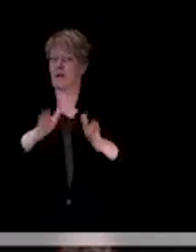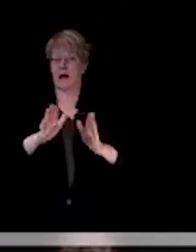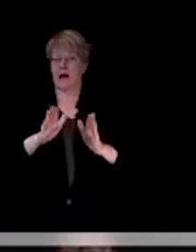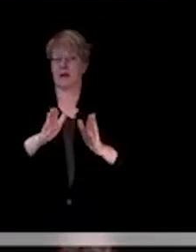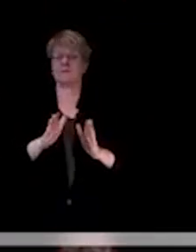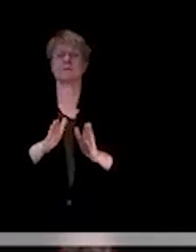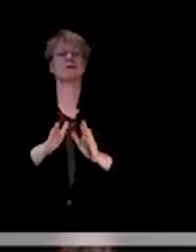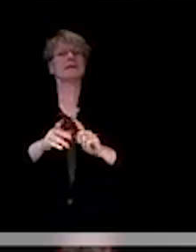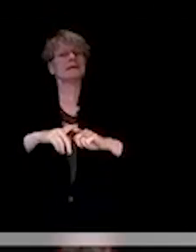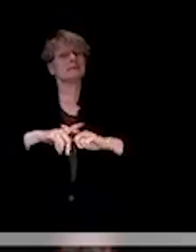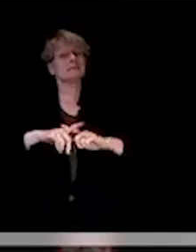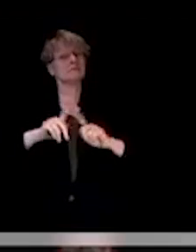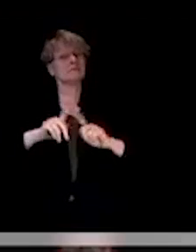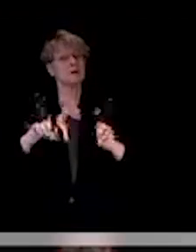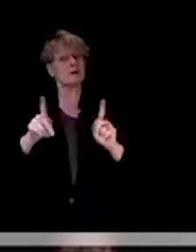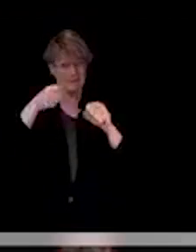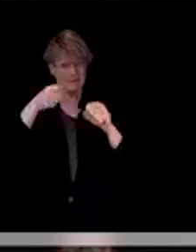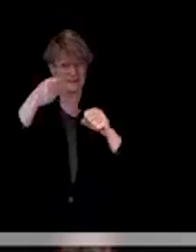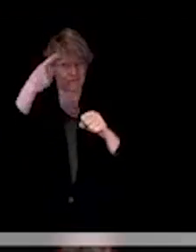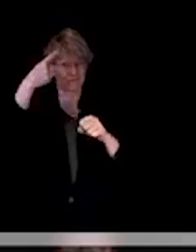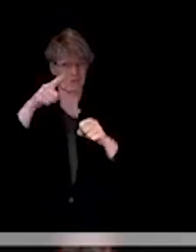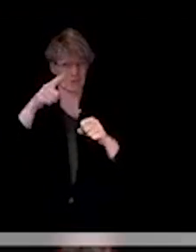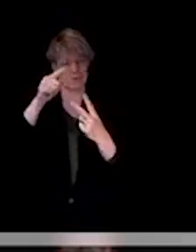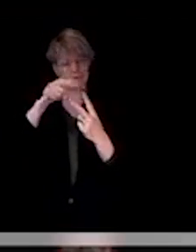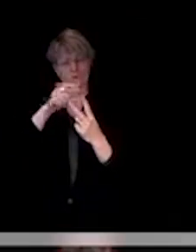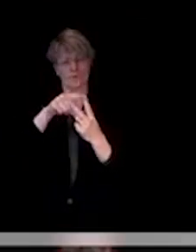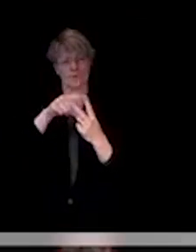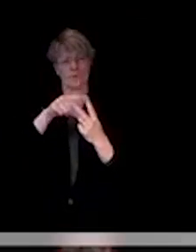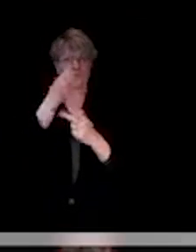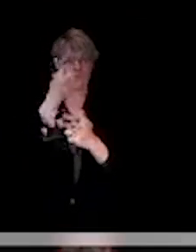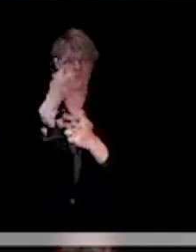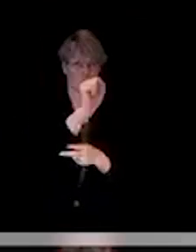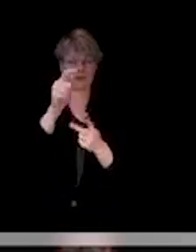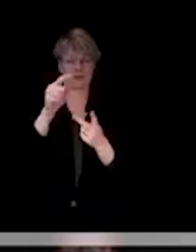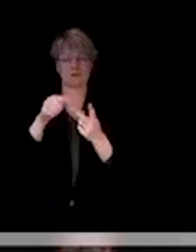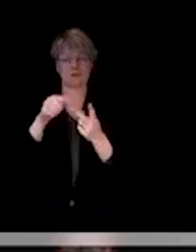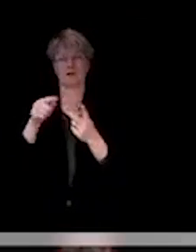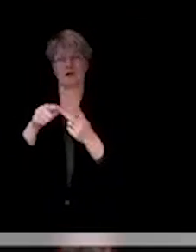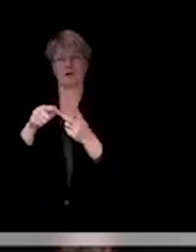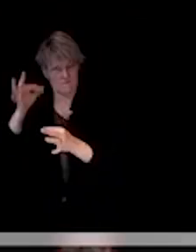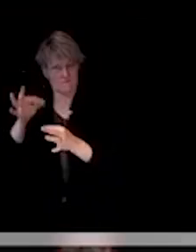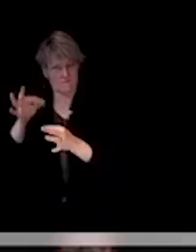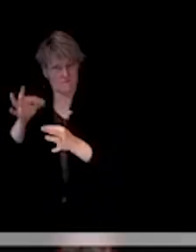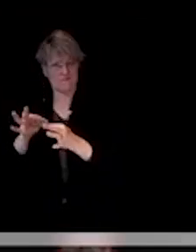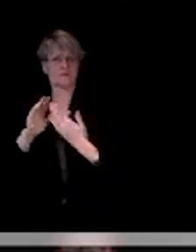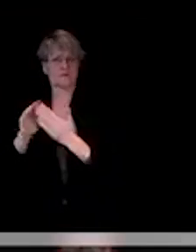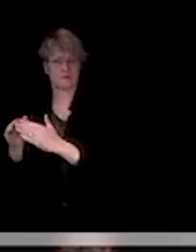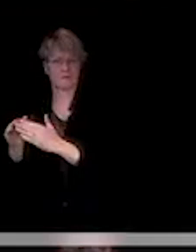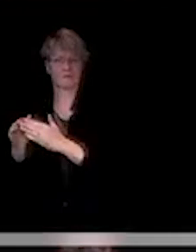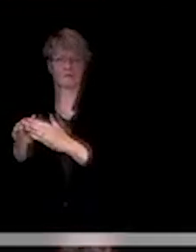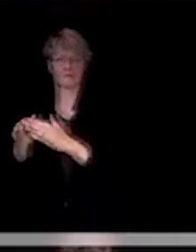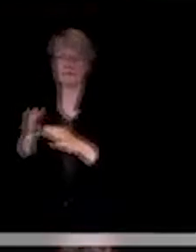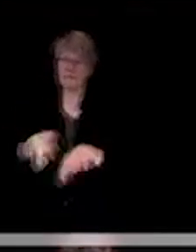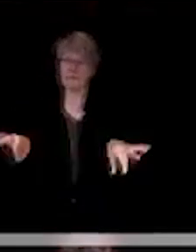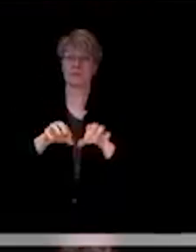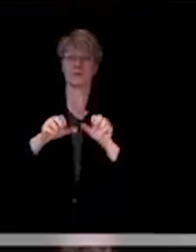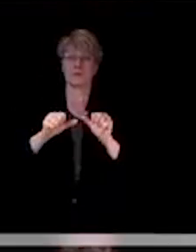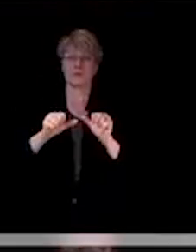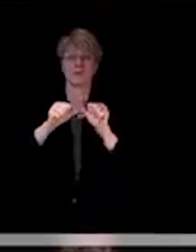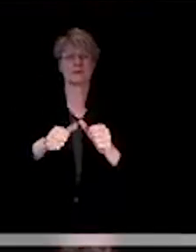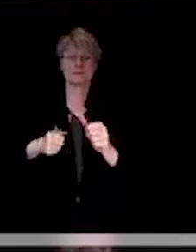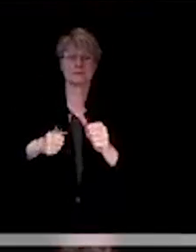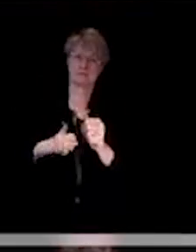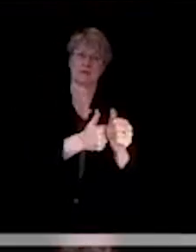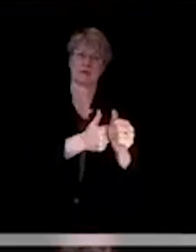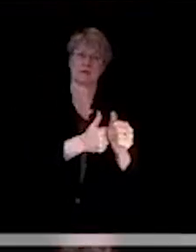communities. And this is quite important because we want to keep our businesses open. We want to be able to have commerce